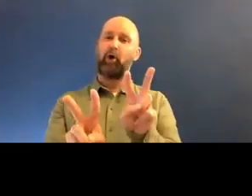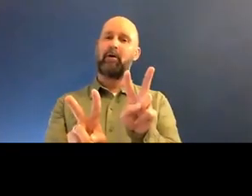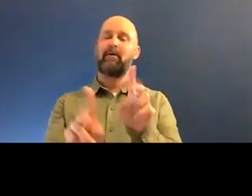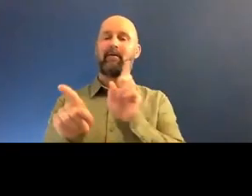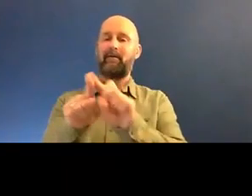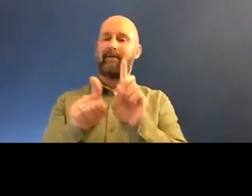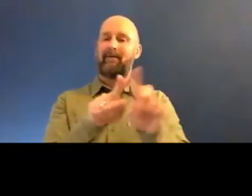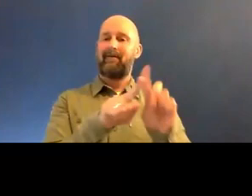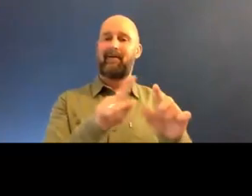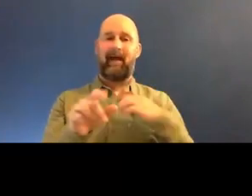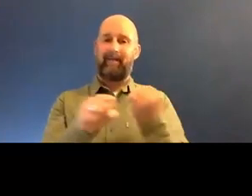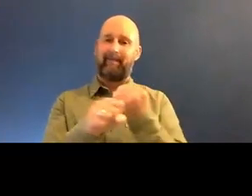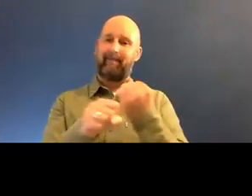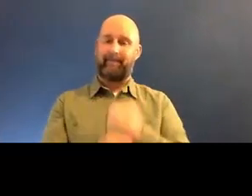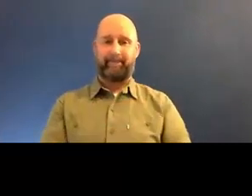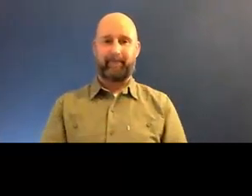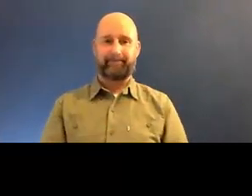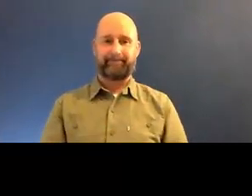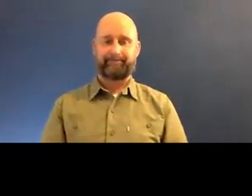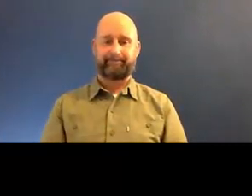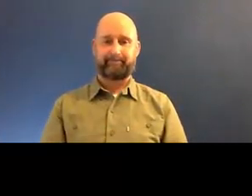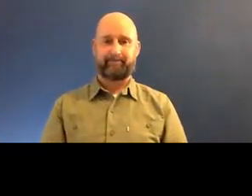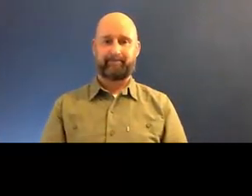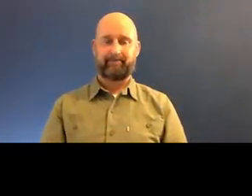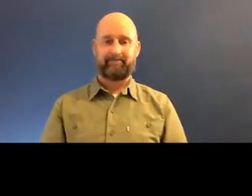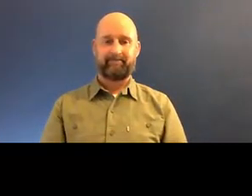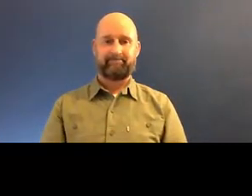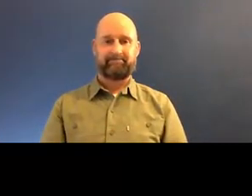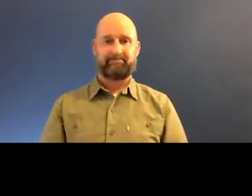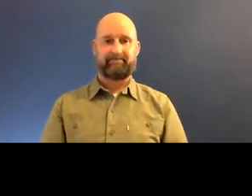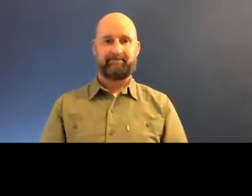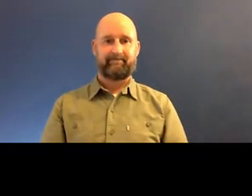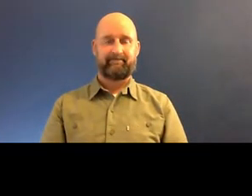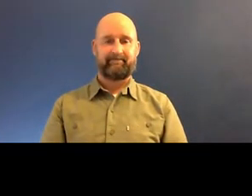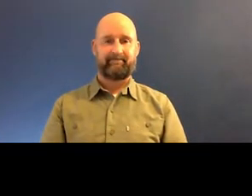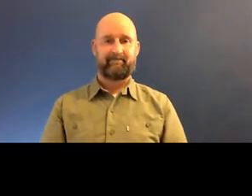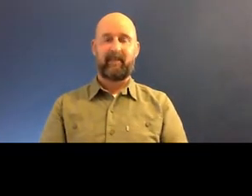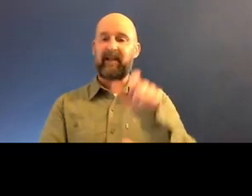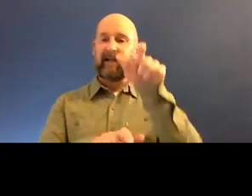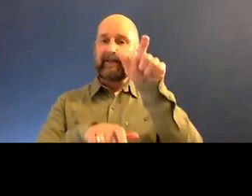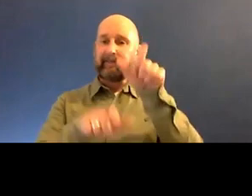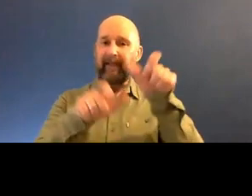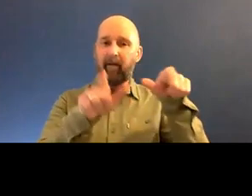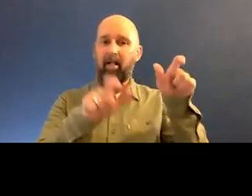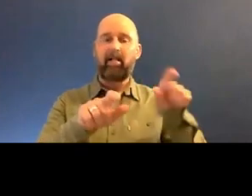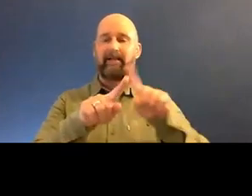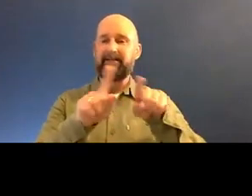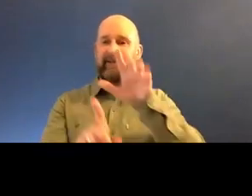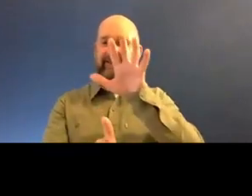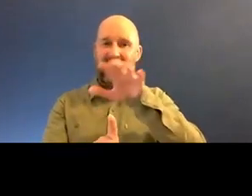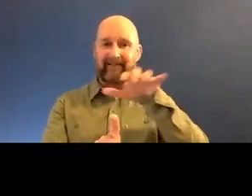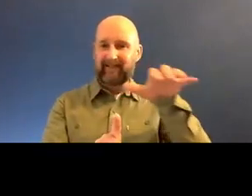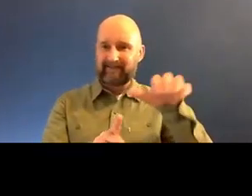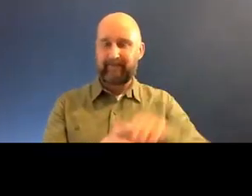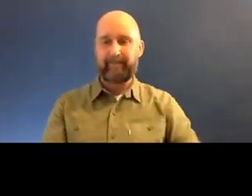type of things that I've done using like particular people and settings to basically